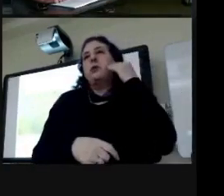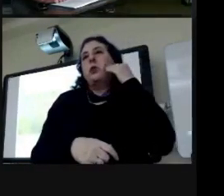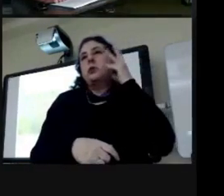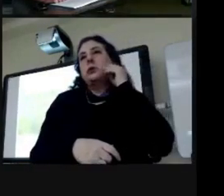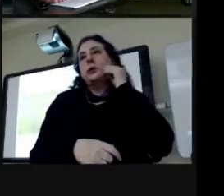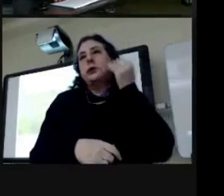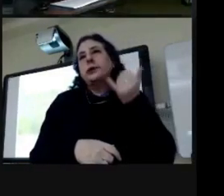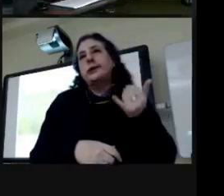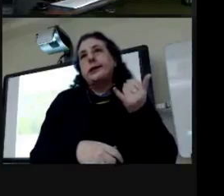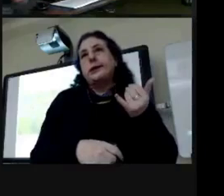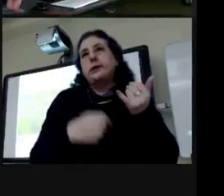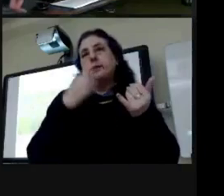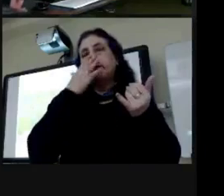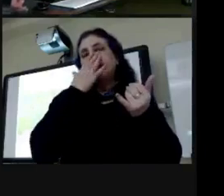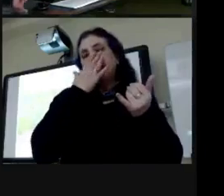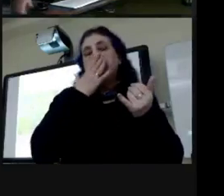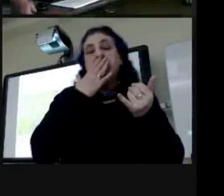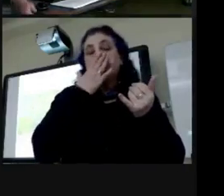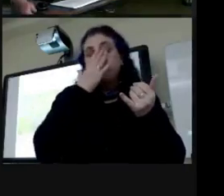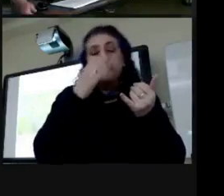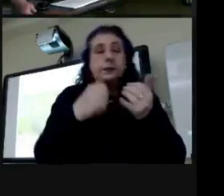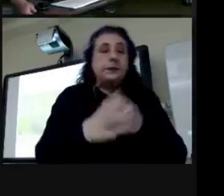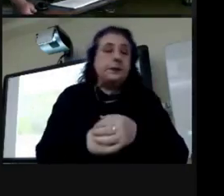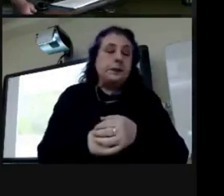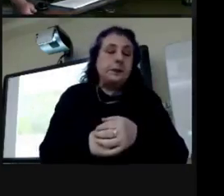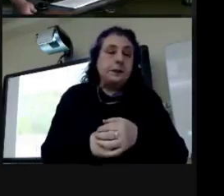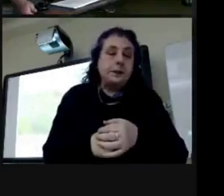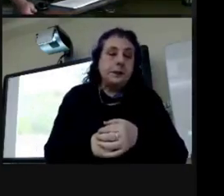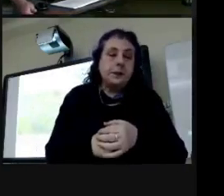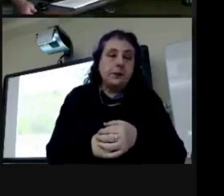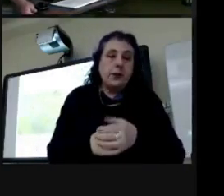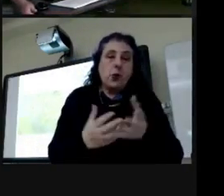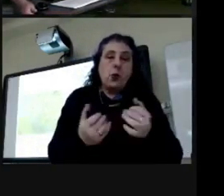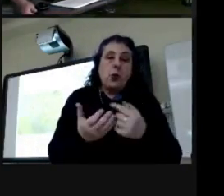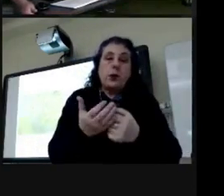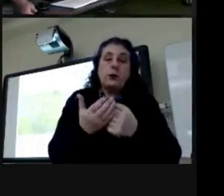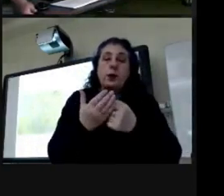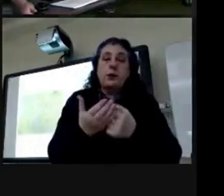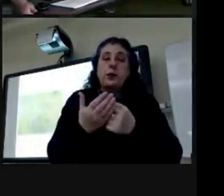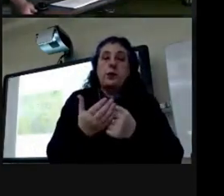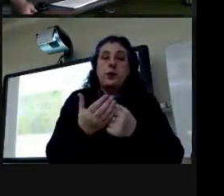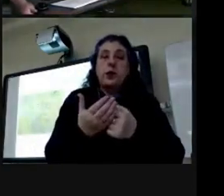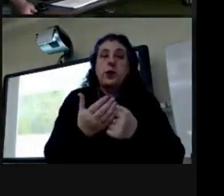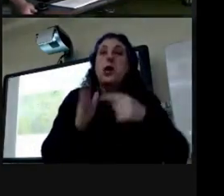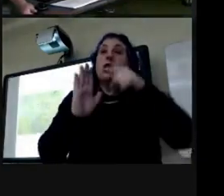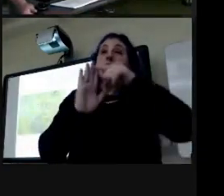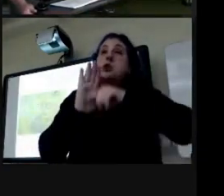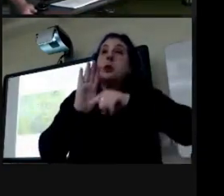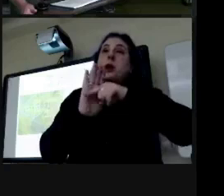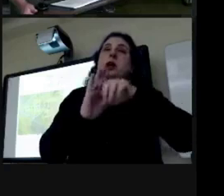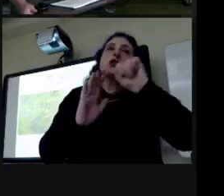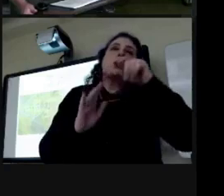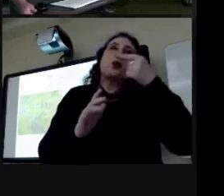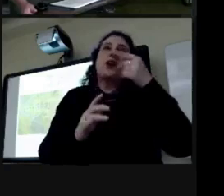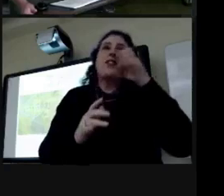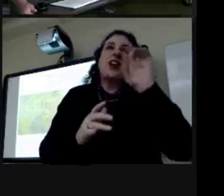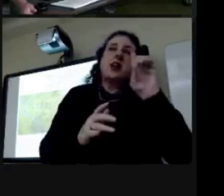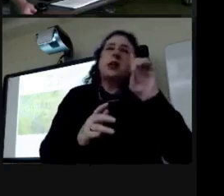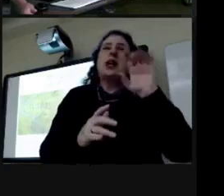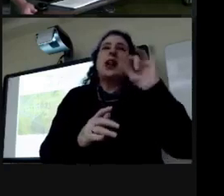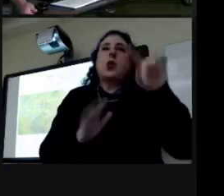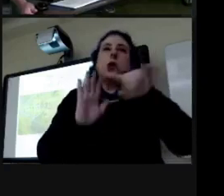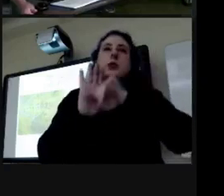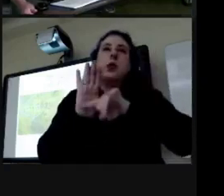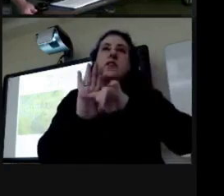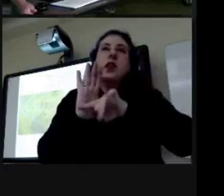experiencing that we have experience with right now um so i'm going talk a little bit about springfield in the first half of the 19th century